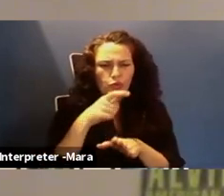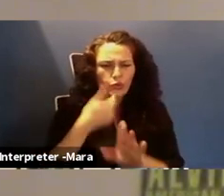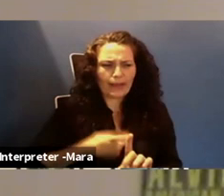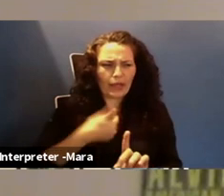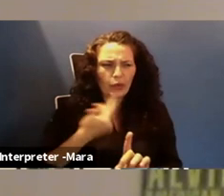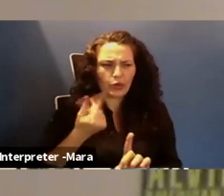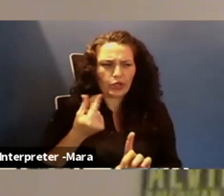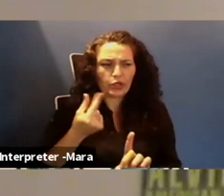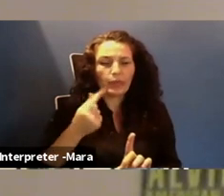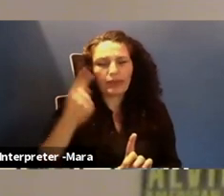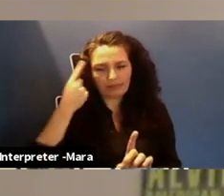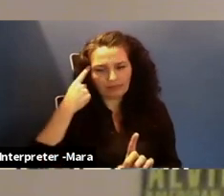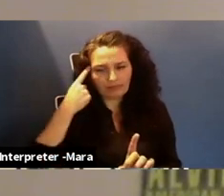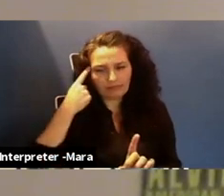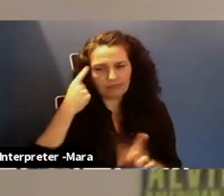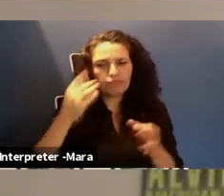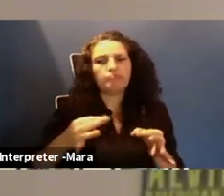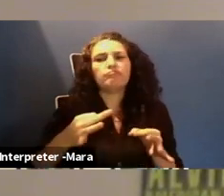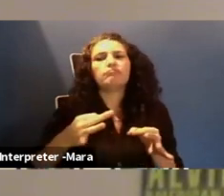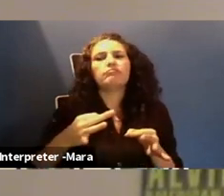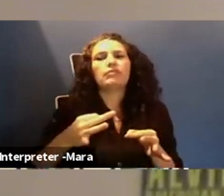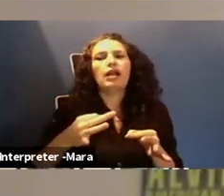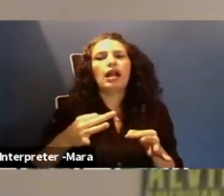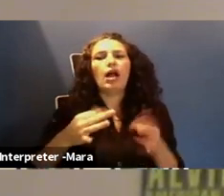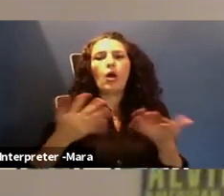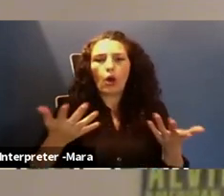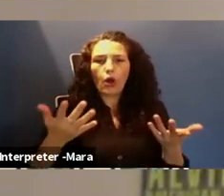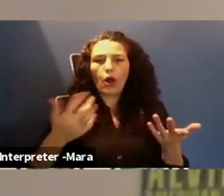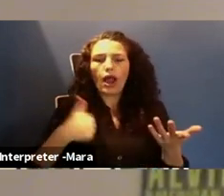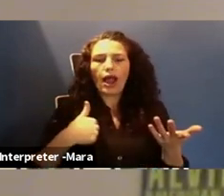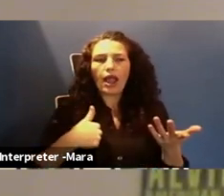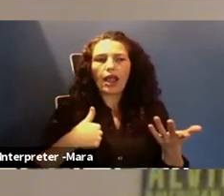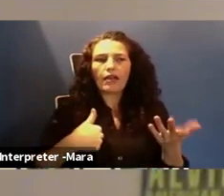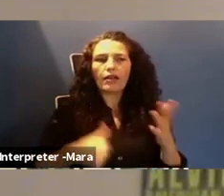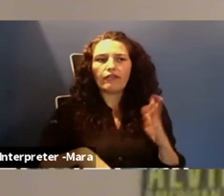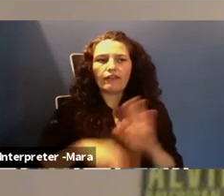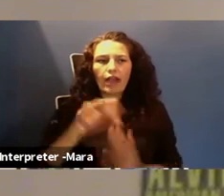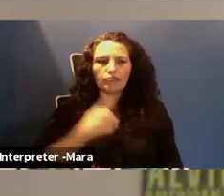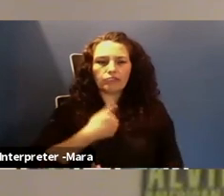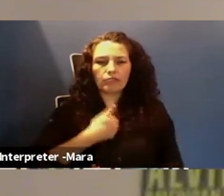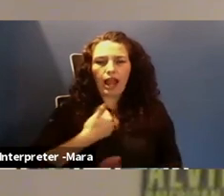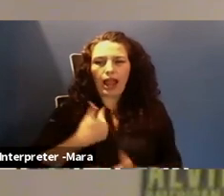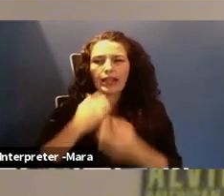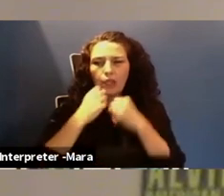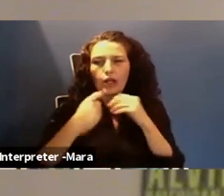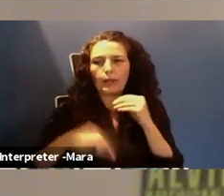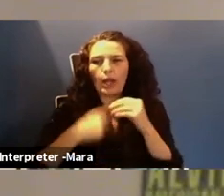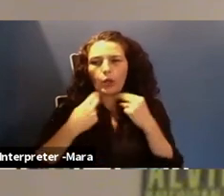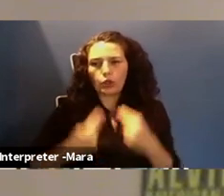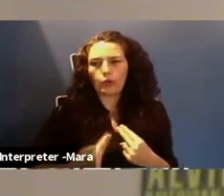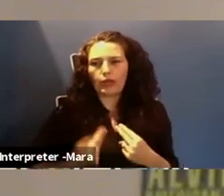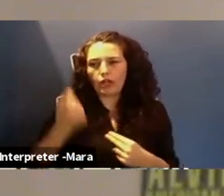once I found the language to articulate that I cared about helping people understand the human experience and I helped,